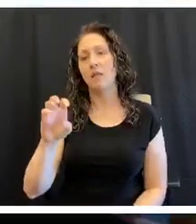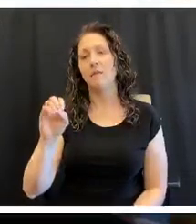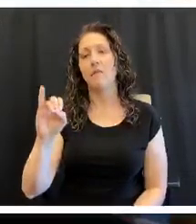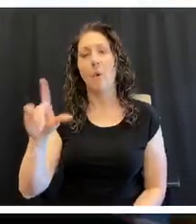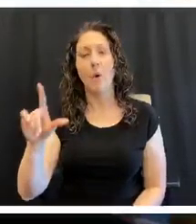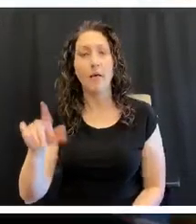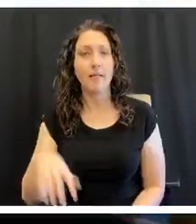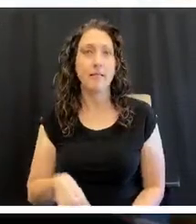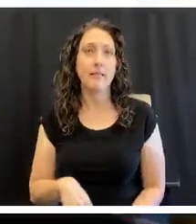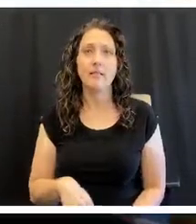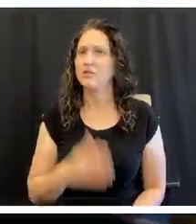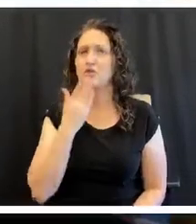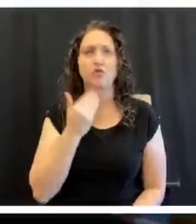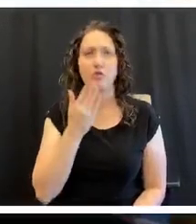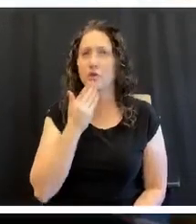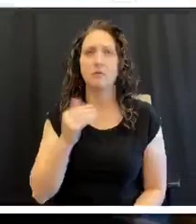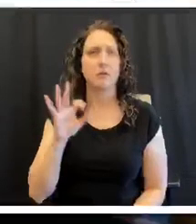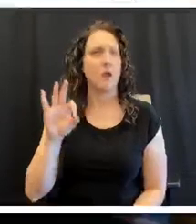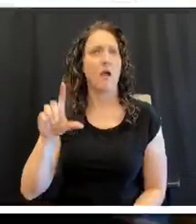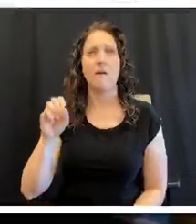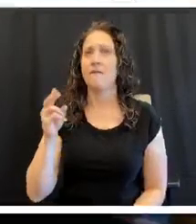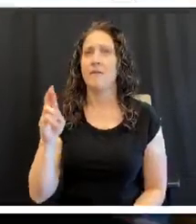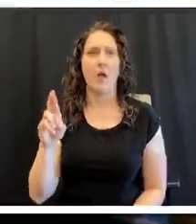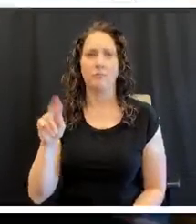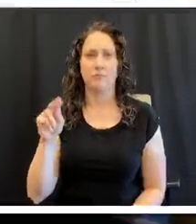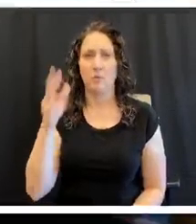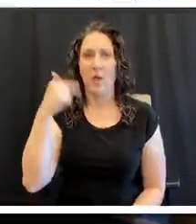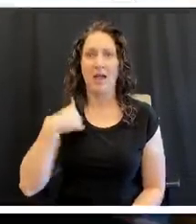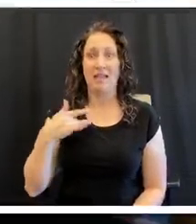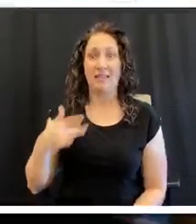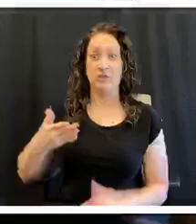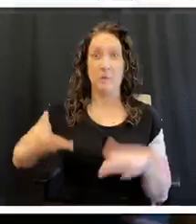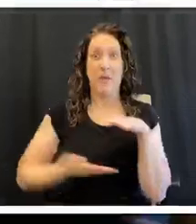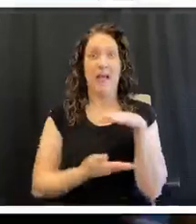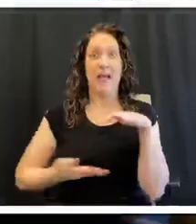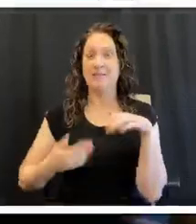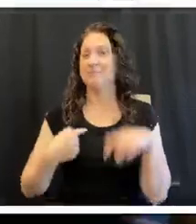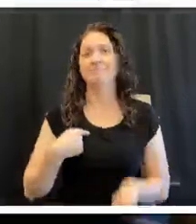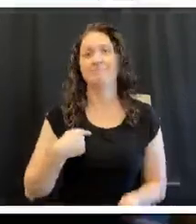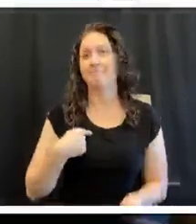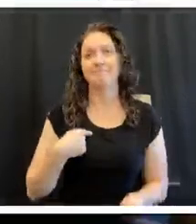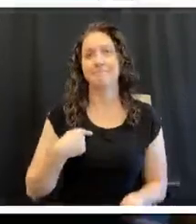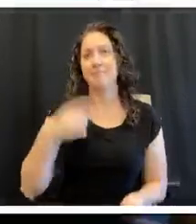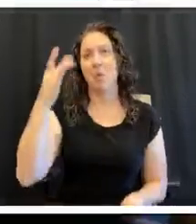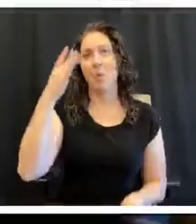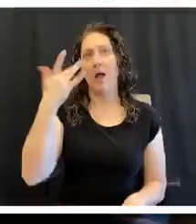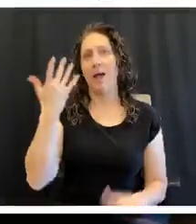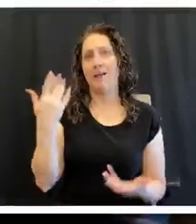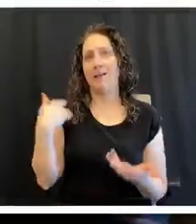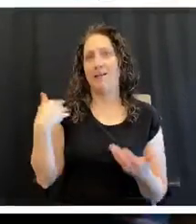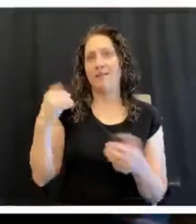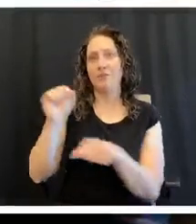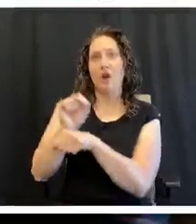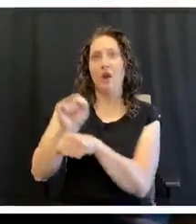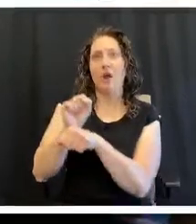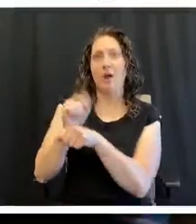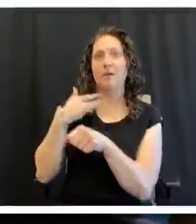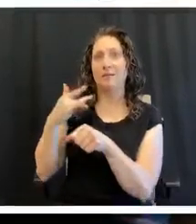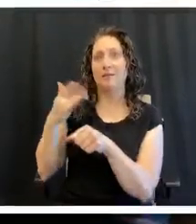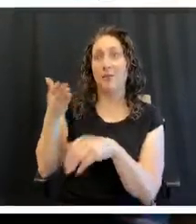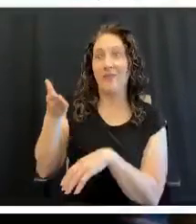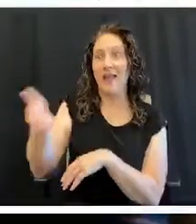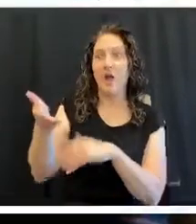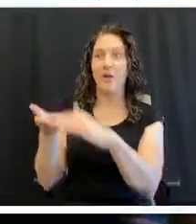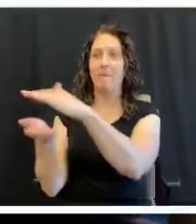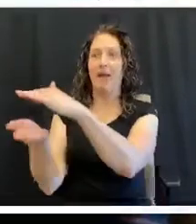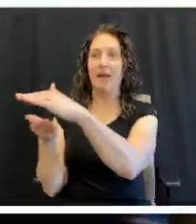We don't have sugar and flour because we don't do a whole lot of baking at home because of our jobs. We do a lot of that at the work. We don't